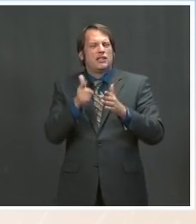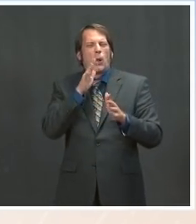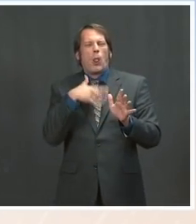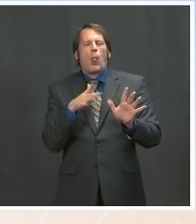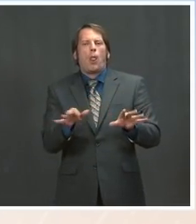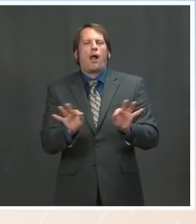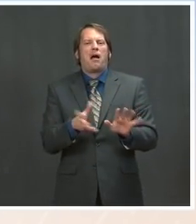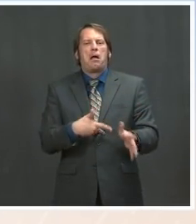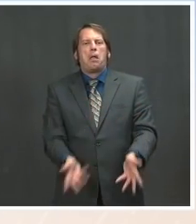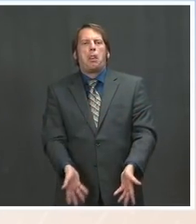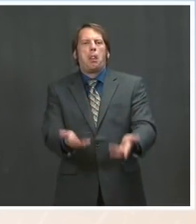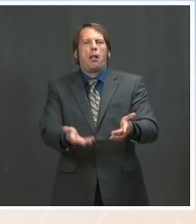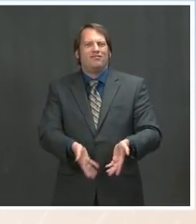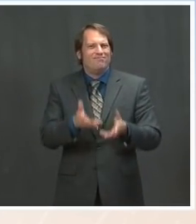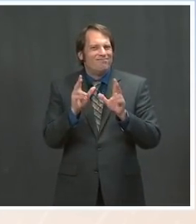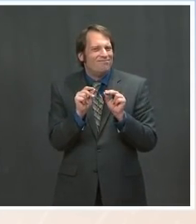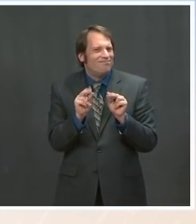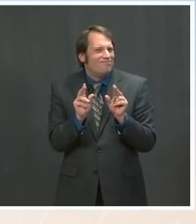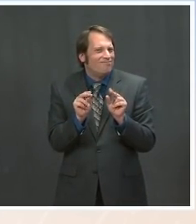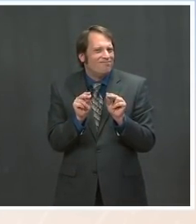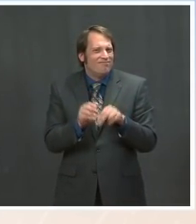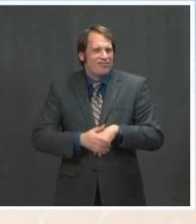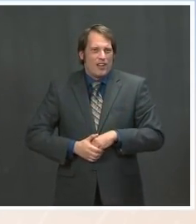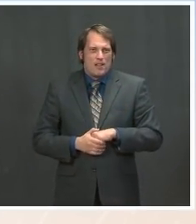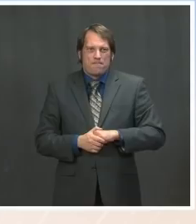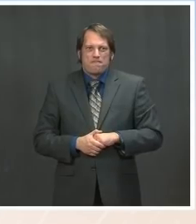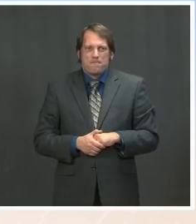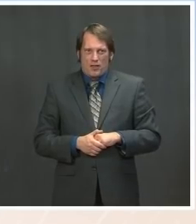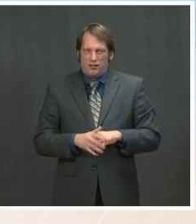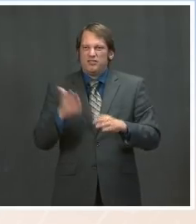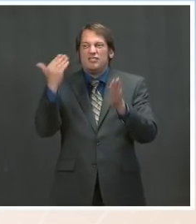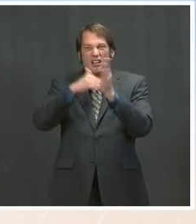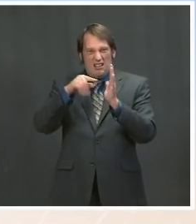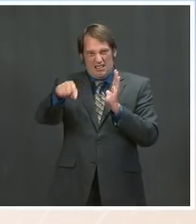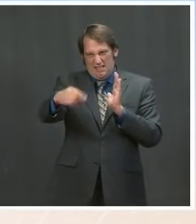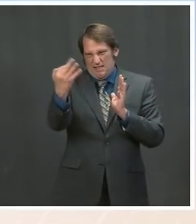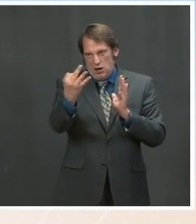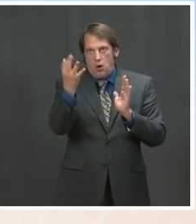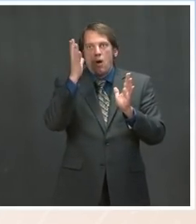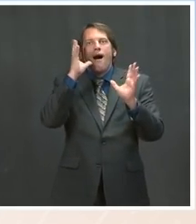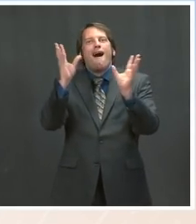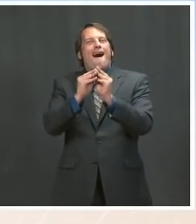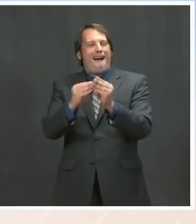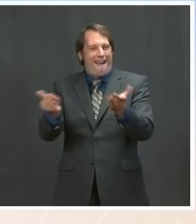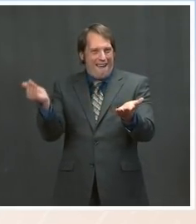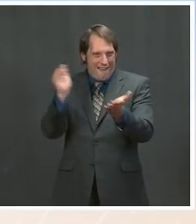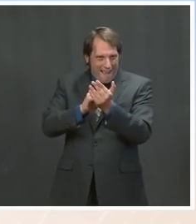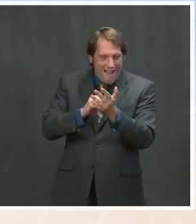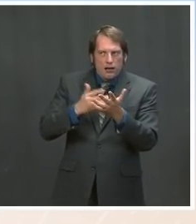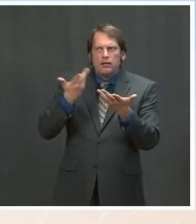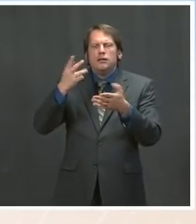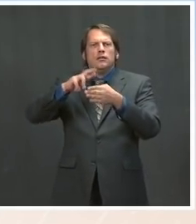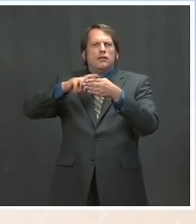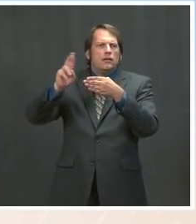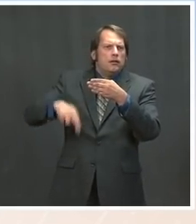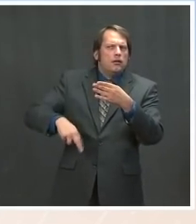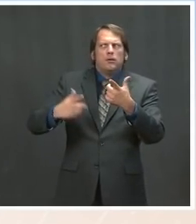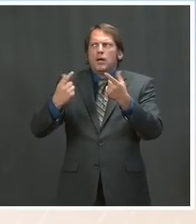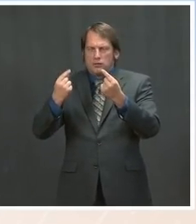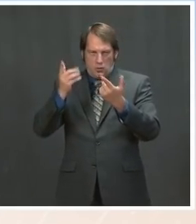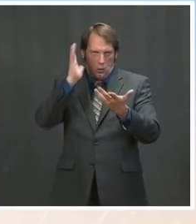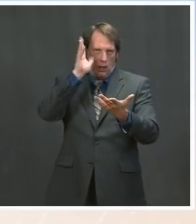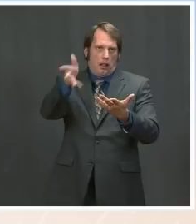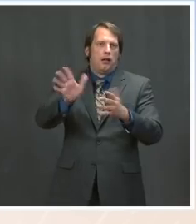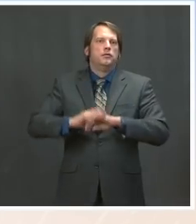convening again on Friday, as Dr. Fauci, I think, spoke to over the weekend. So, we'll see what comes out of that. But what we've seen as it